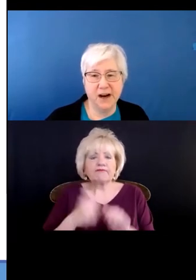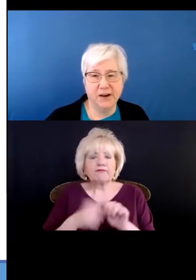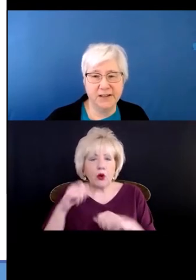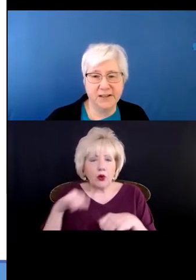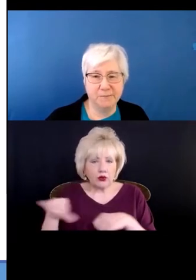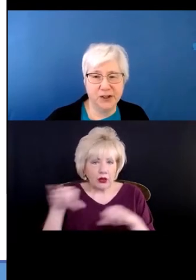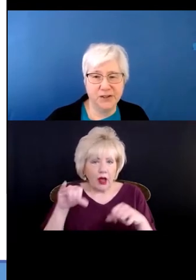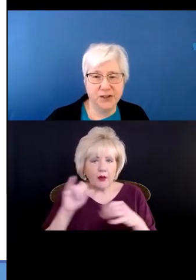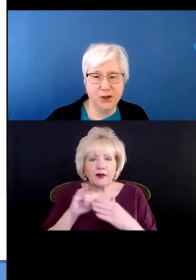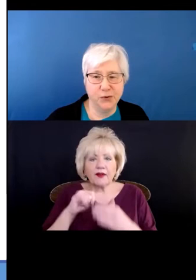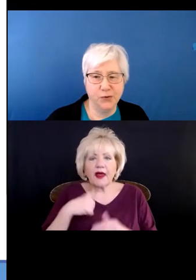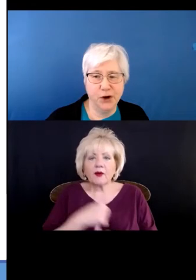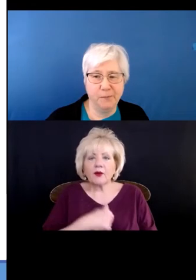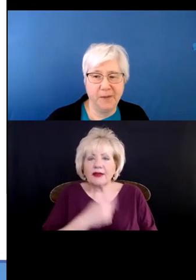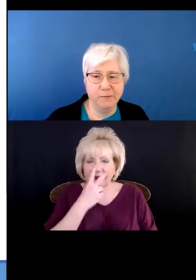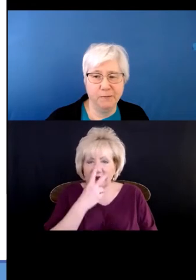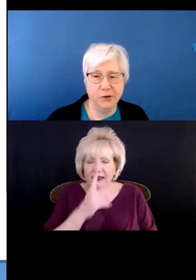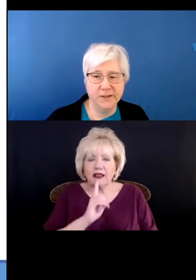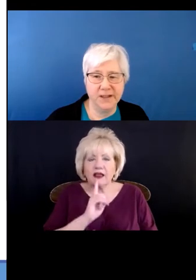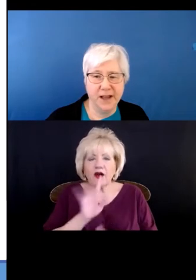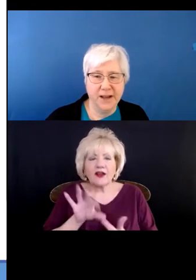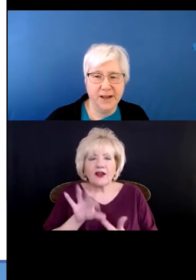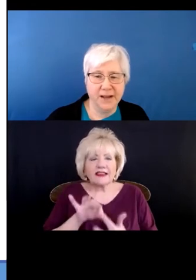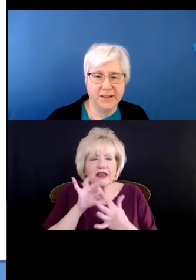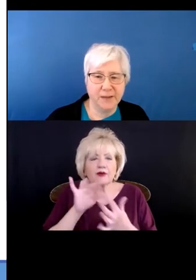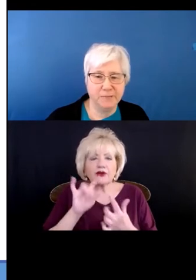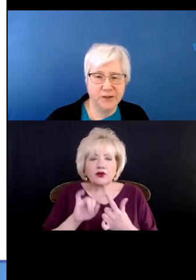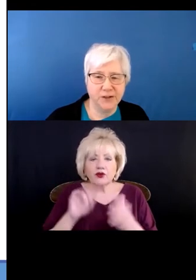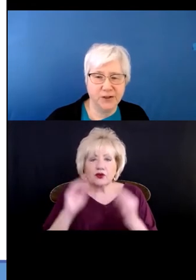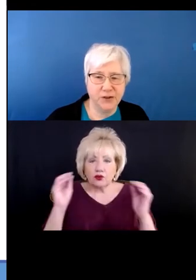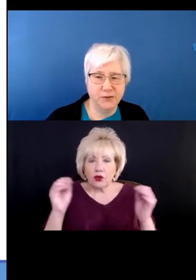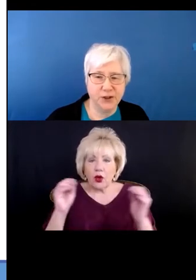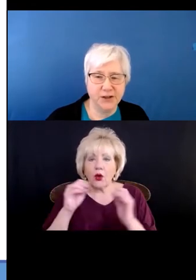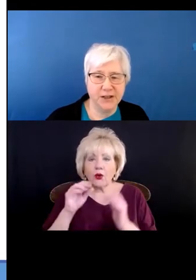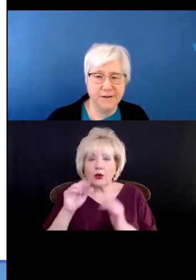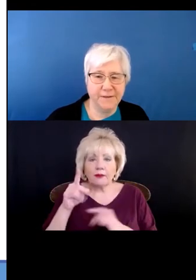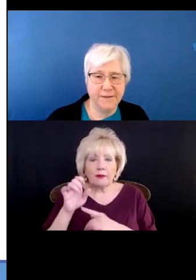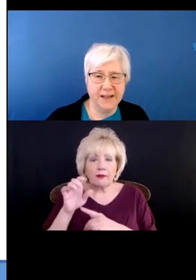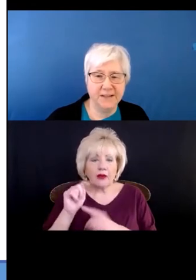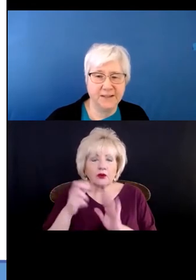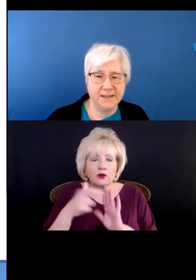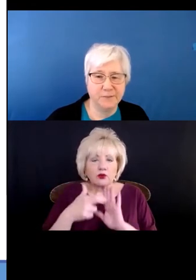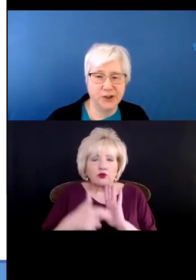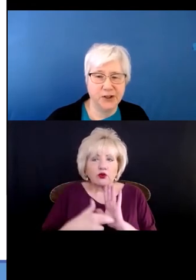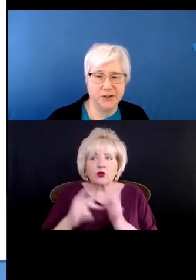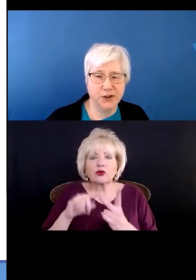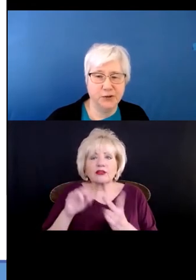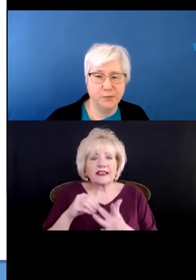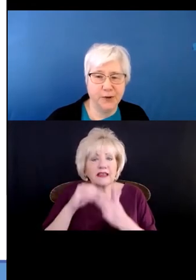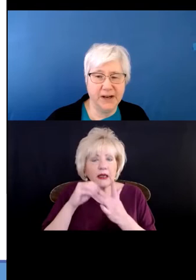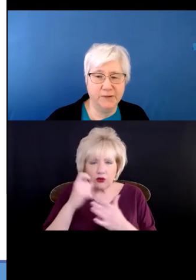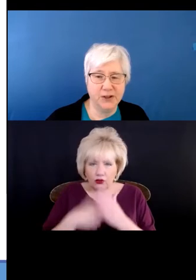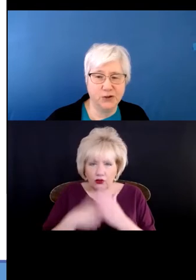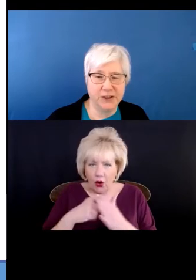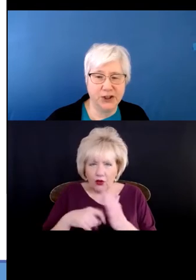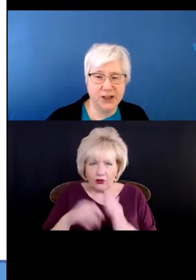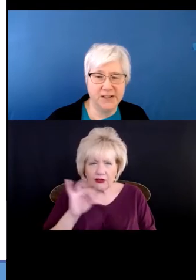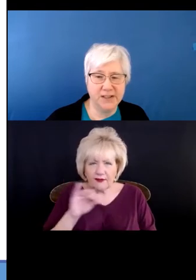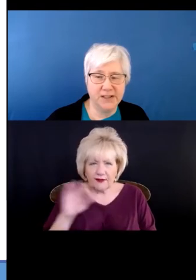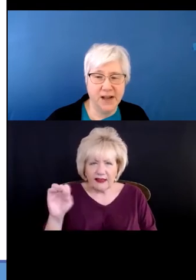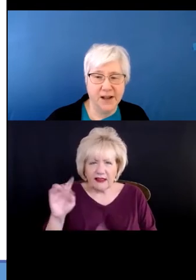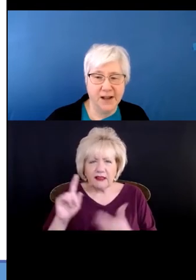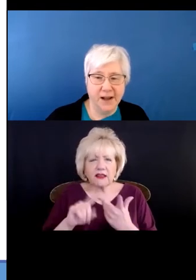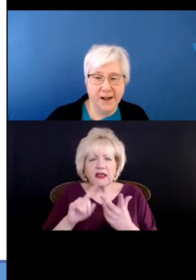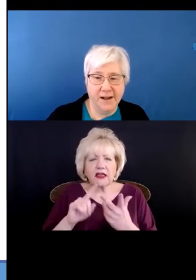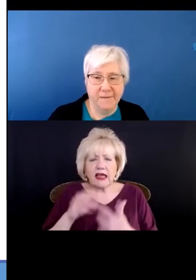see are exceptions to no pet rules, exceptions to charging fees, exceptions to breed restrictions.